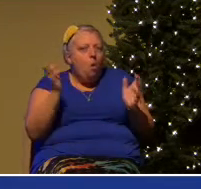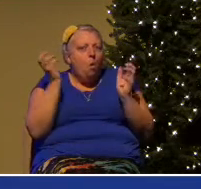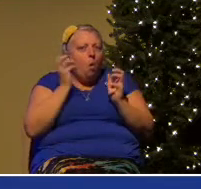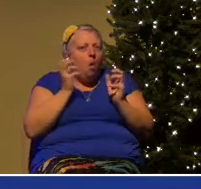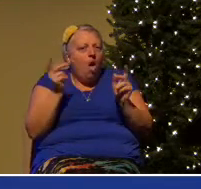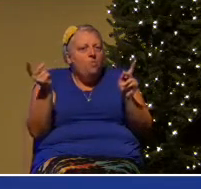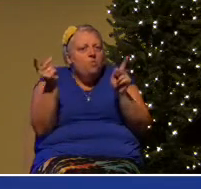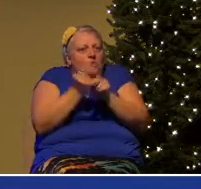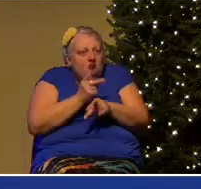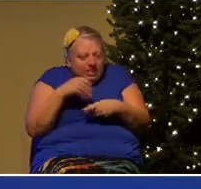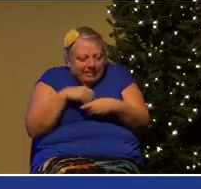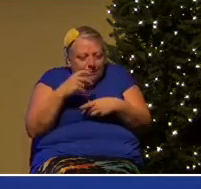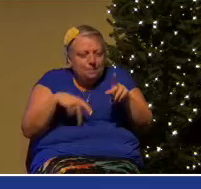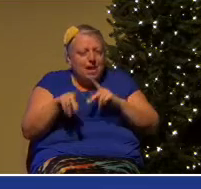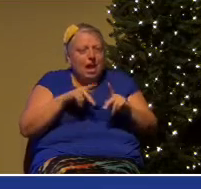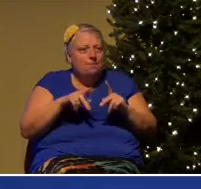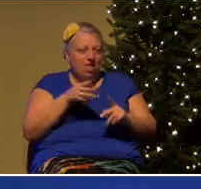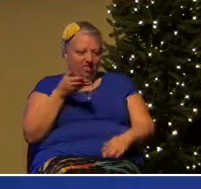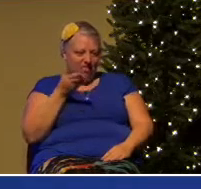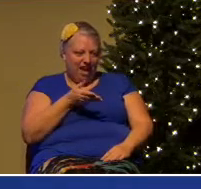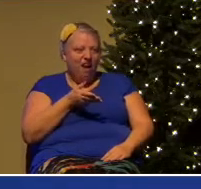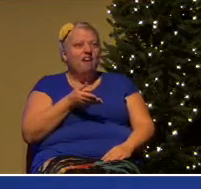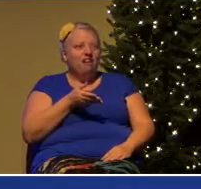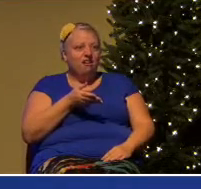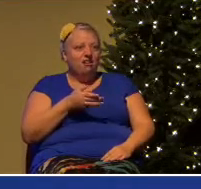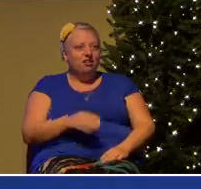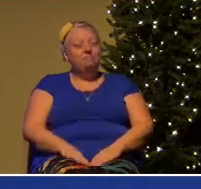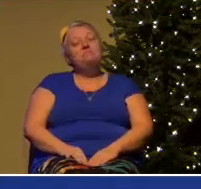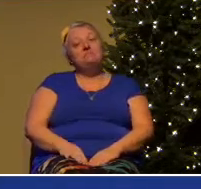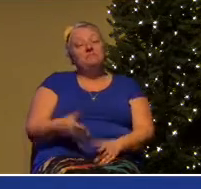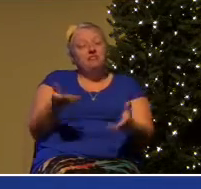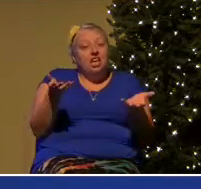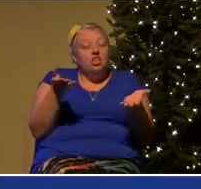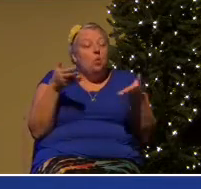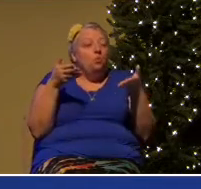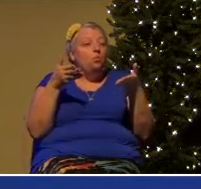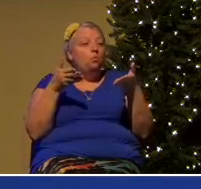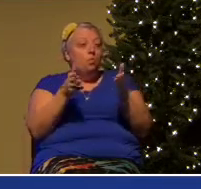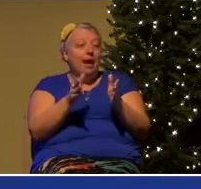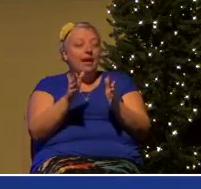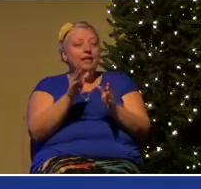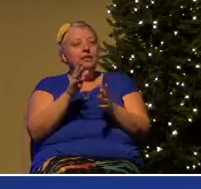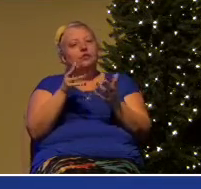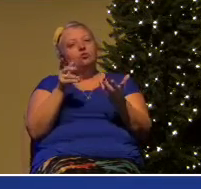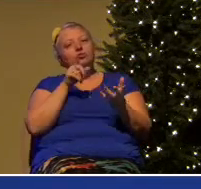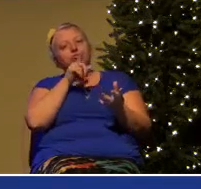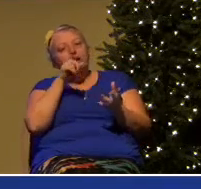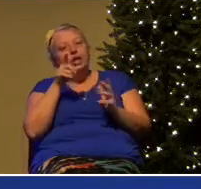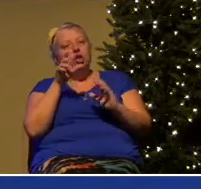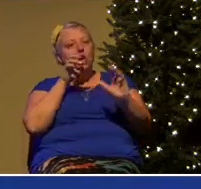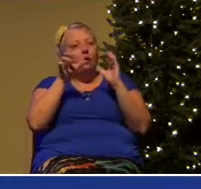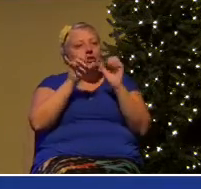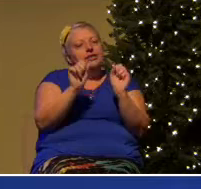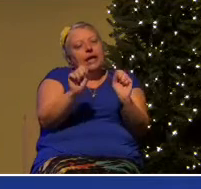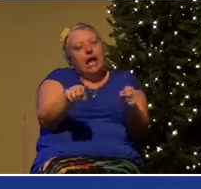people. Now, it is a forum whereby good conversation can take place. But typically,